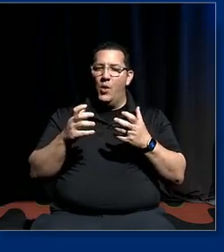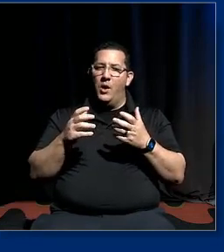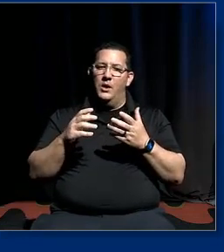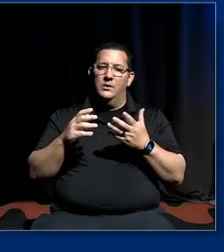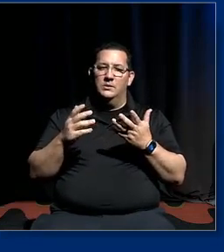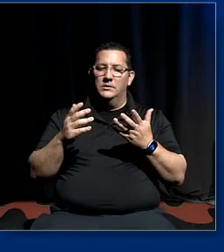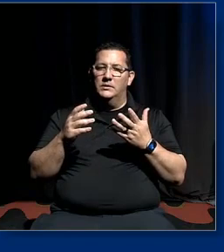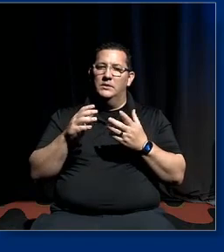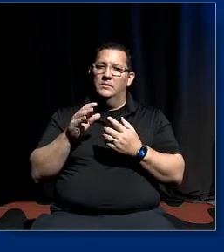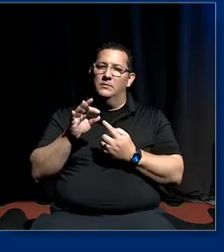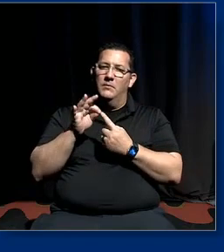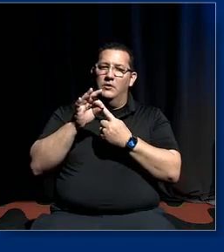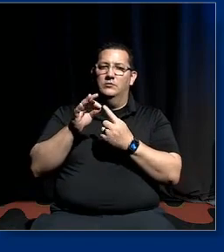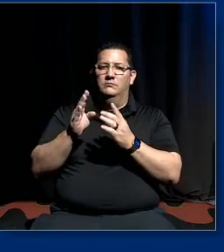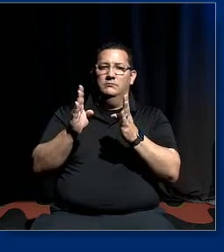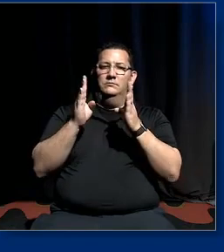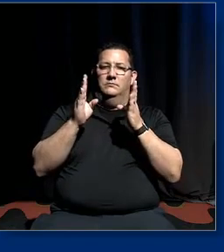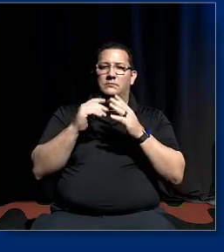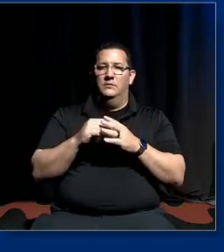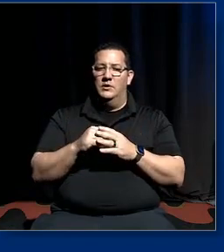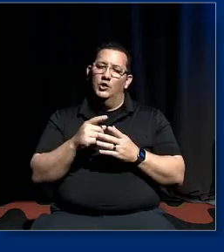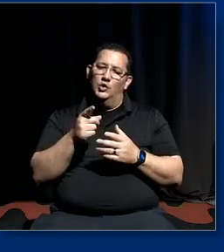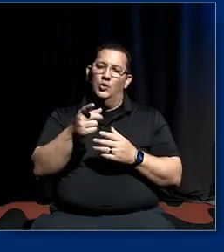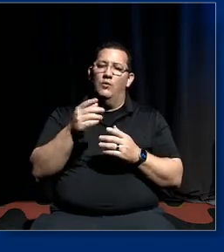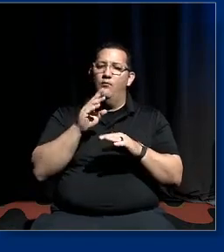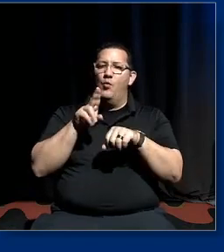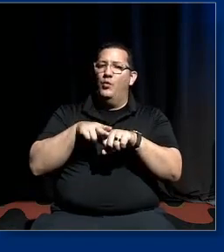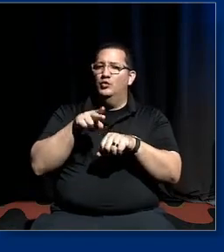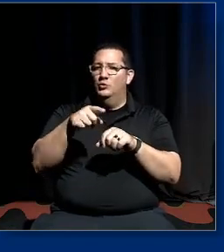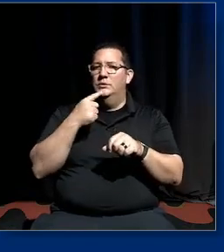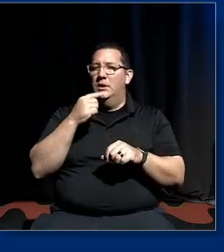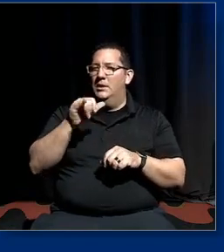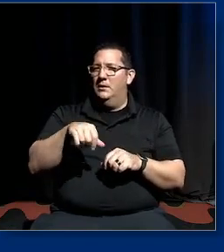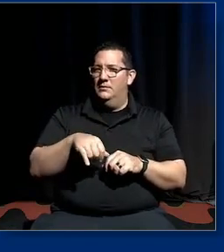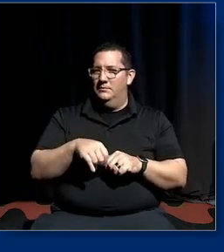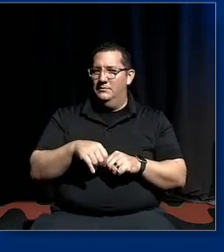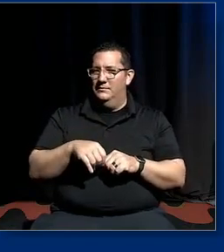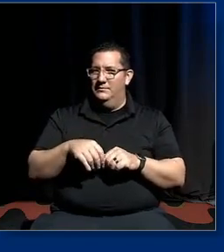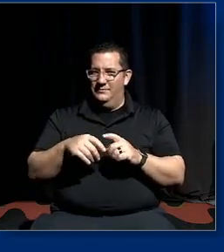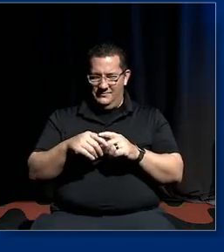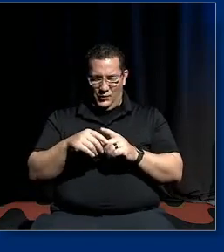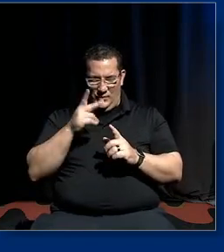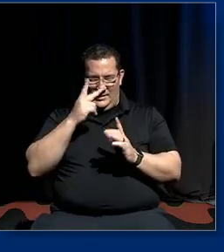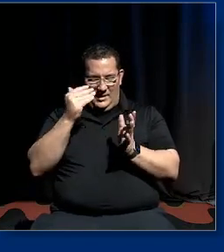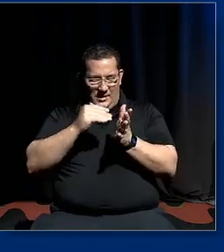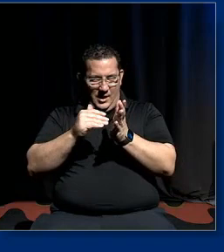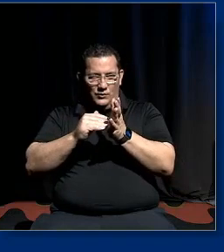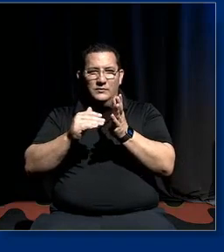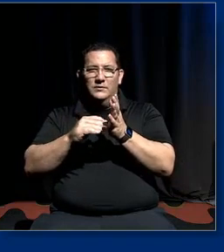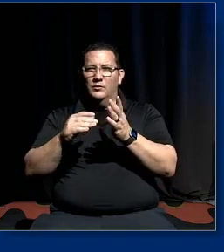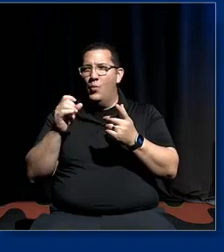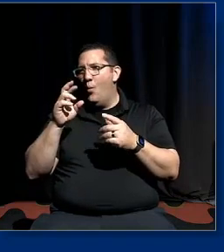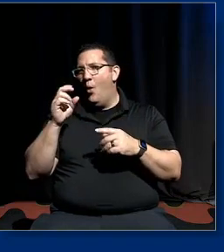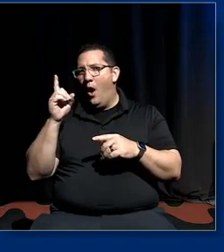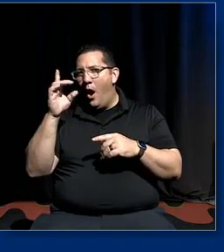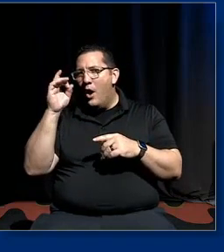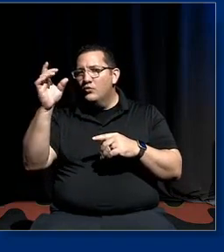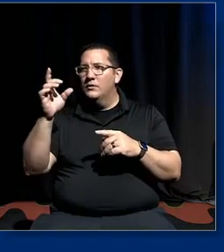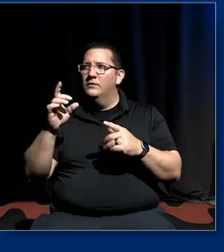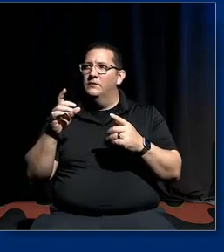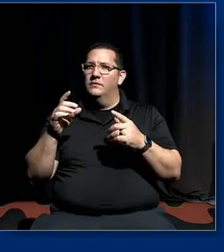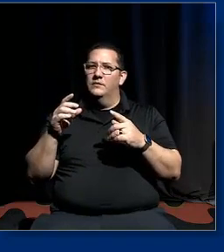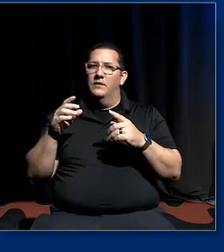same thing in the uk so um thousands of minoritized well hundreds of minoritized academics